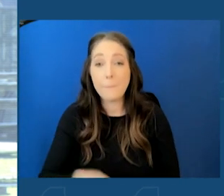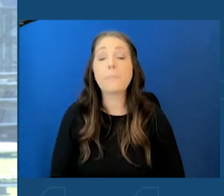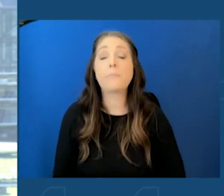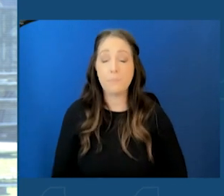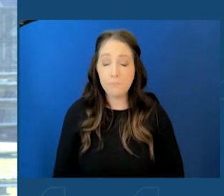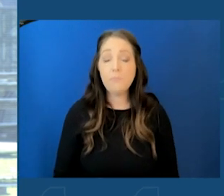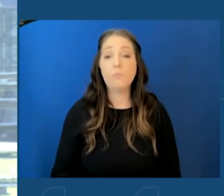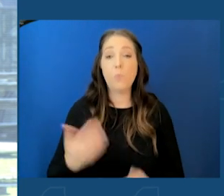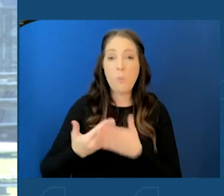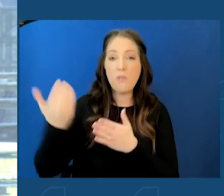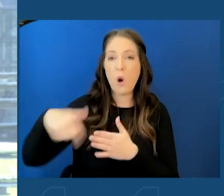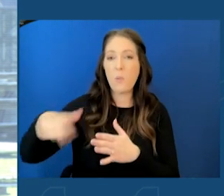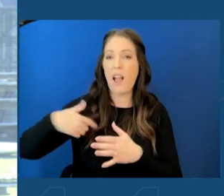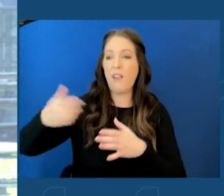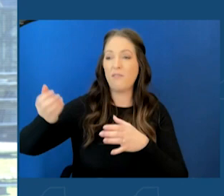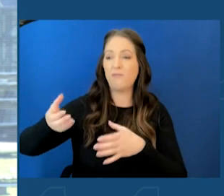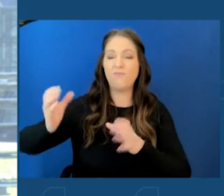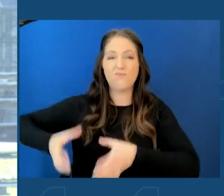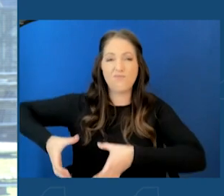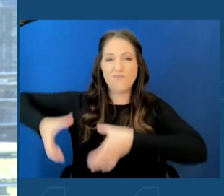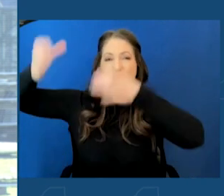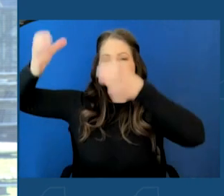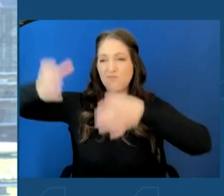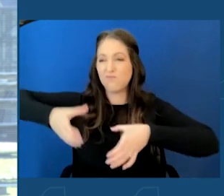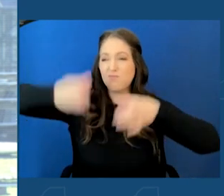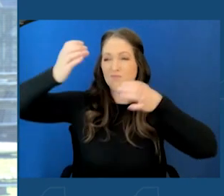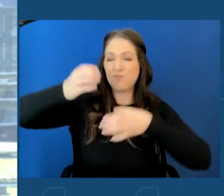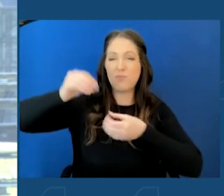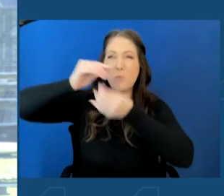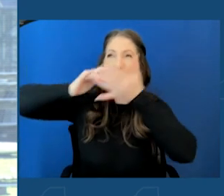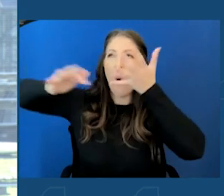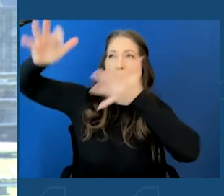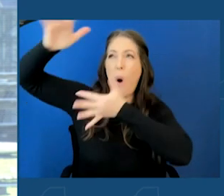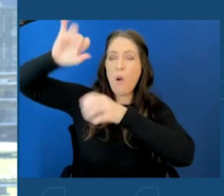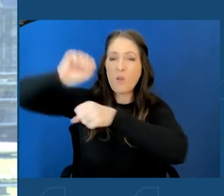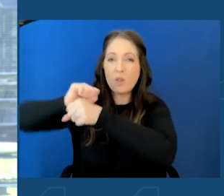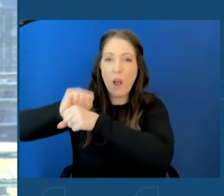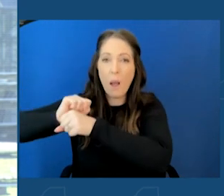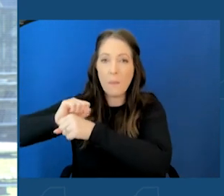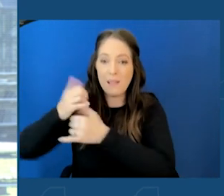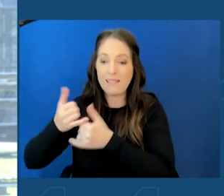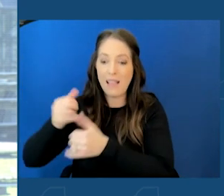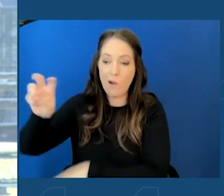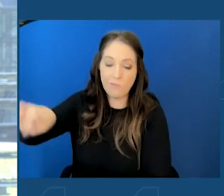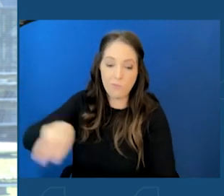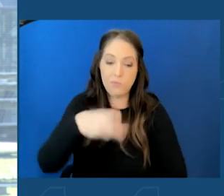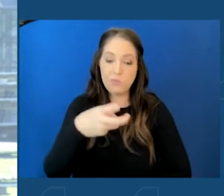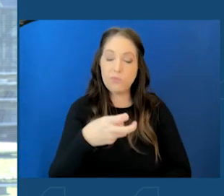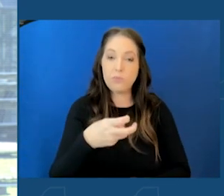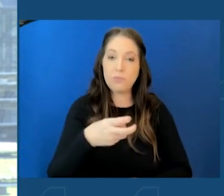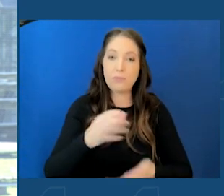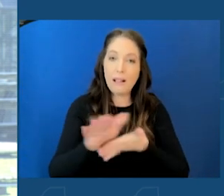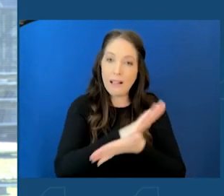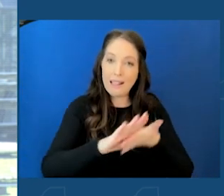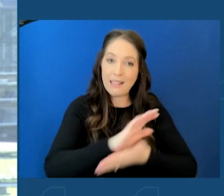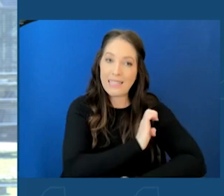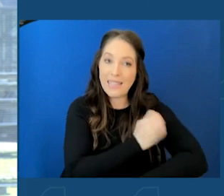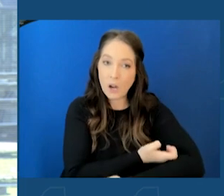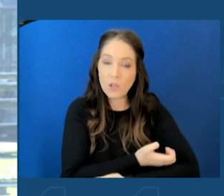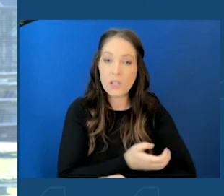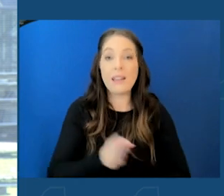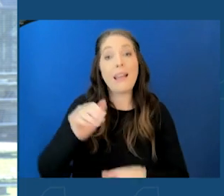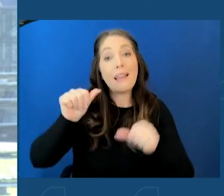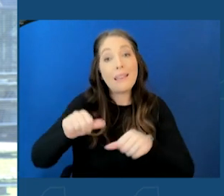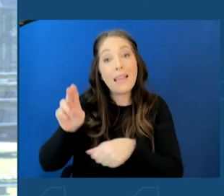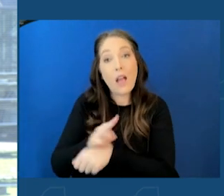smokestack jobs to the clean energy revolution. With many of the same workers, if you're smart about this, you can use